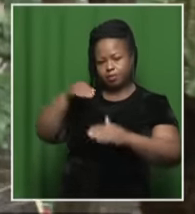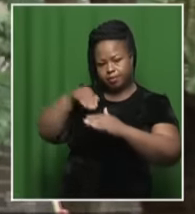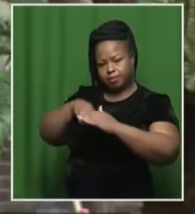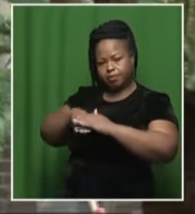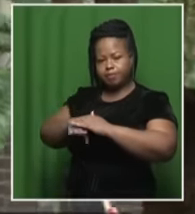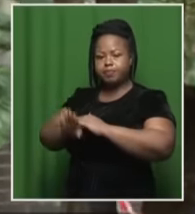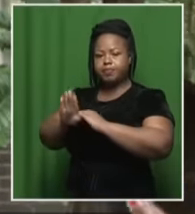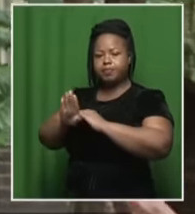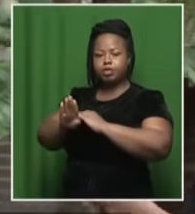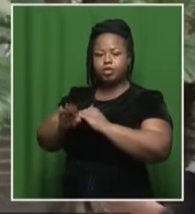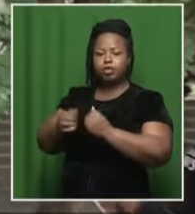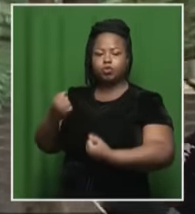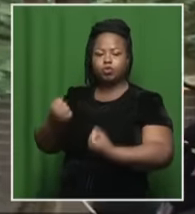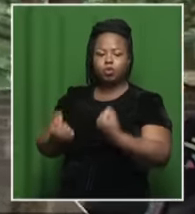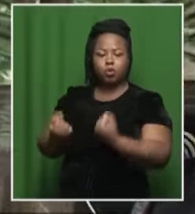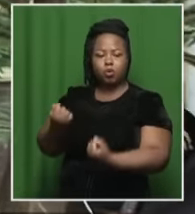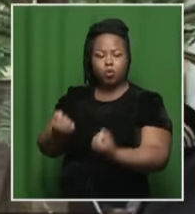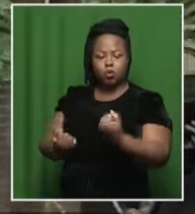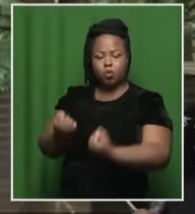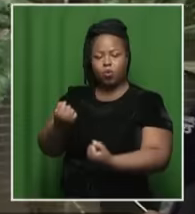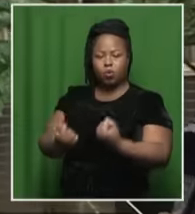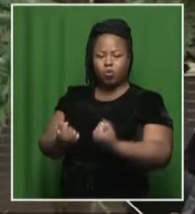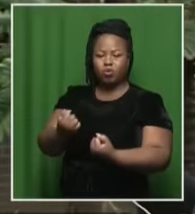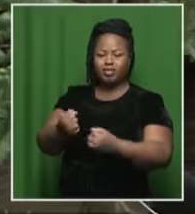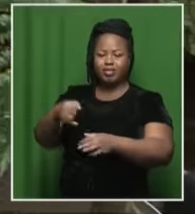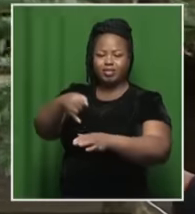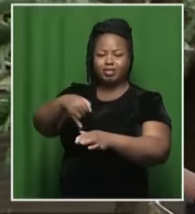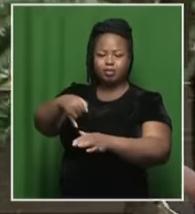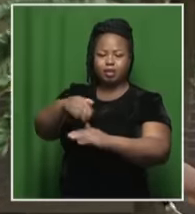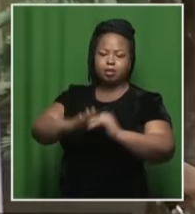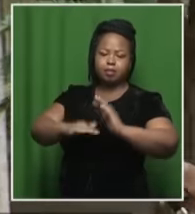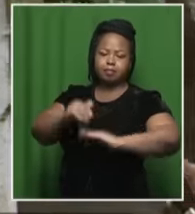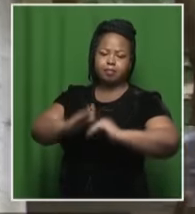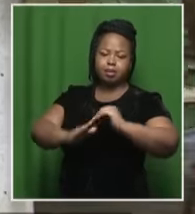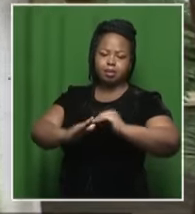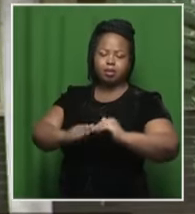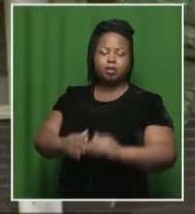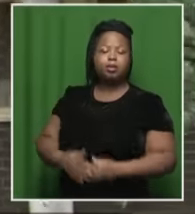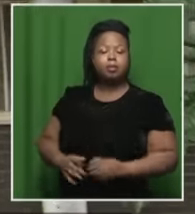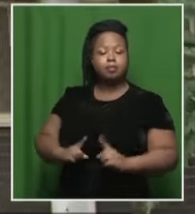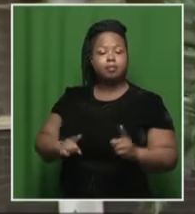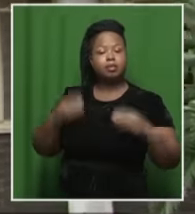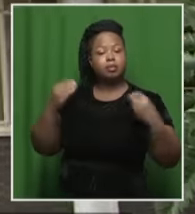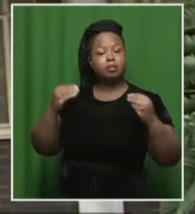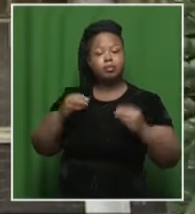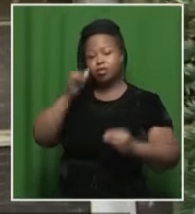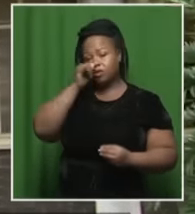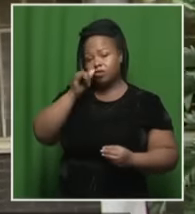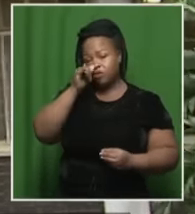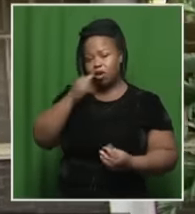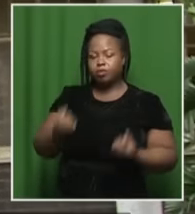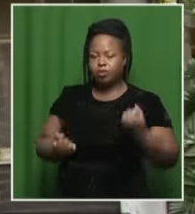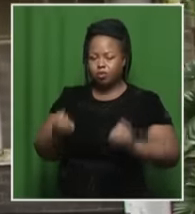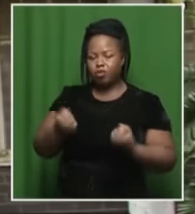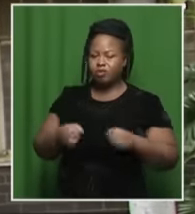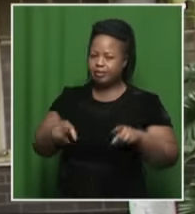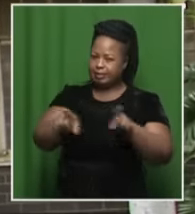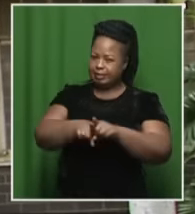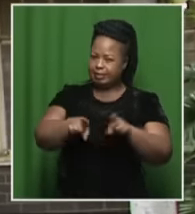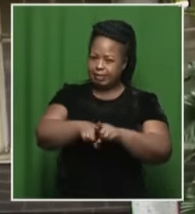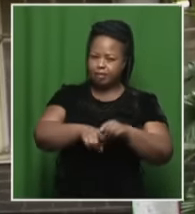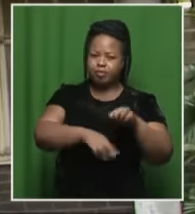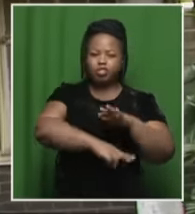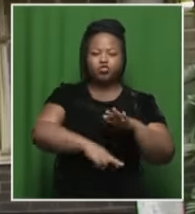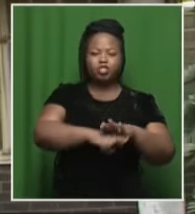to the court, where the court is nestled inside the building. Now, the Commercial Crimes Court enjoys the same status as a